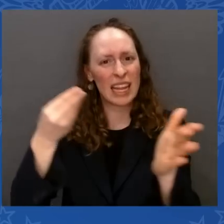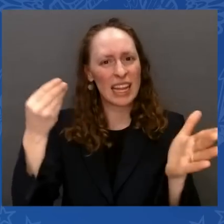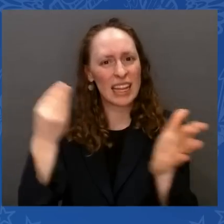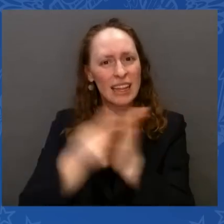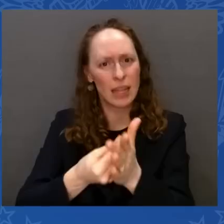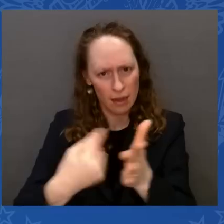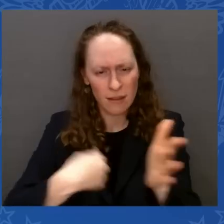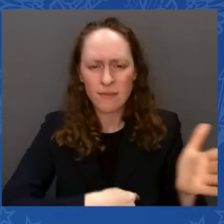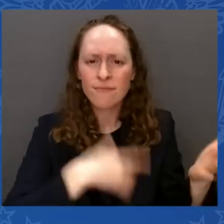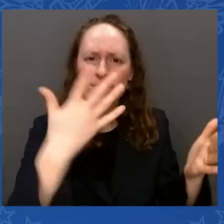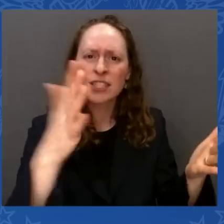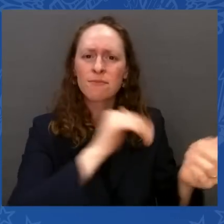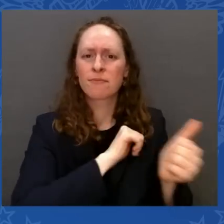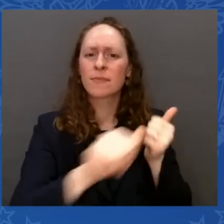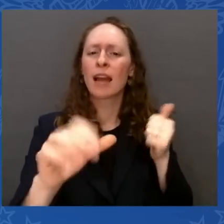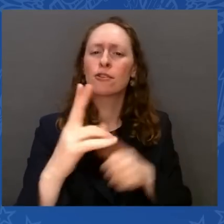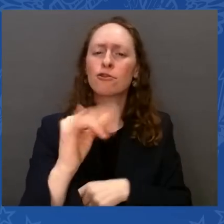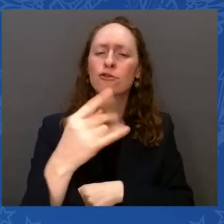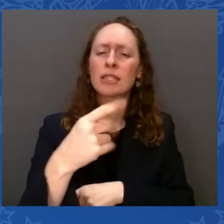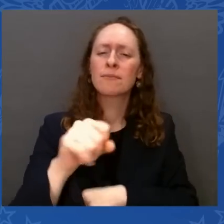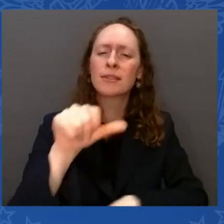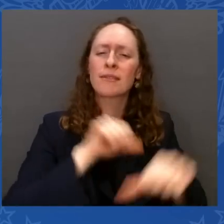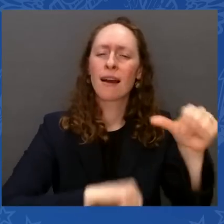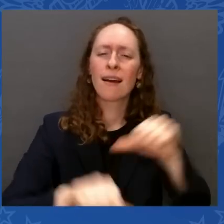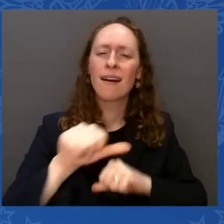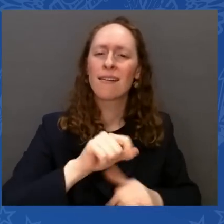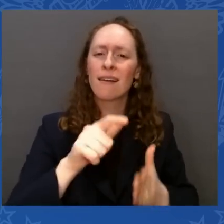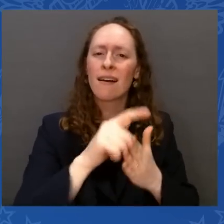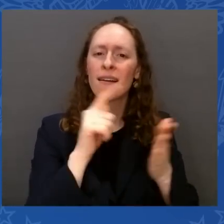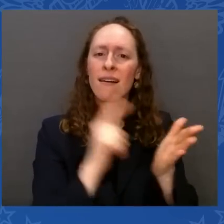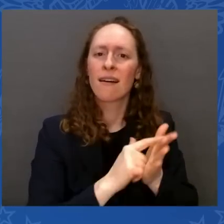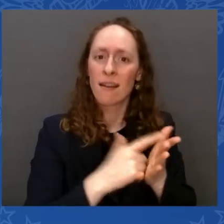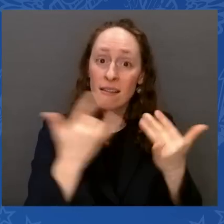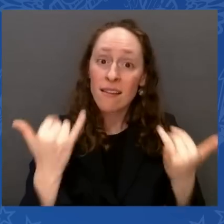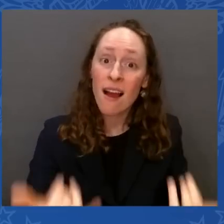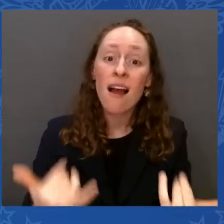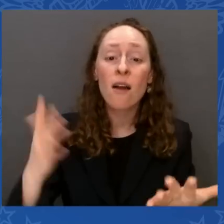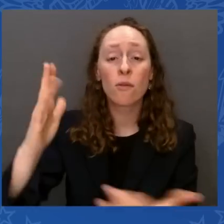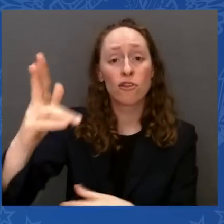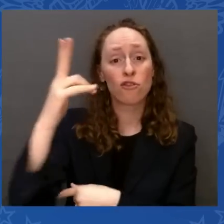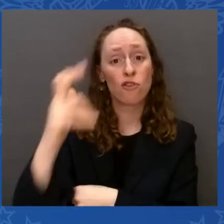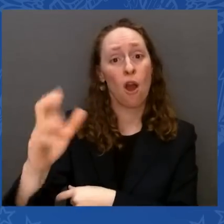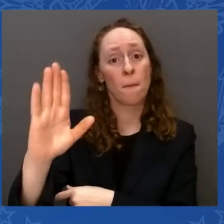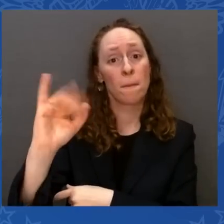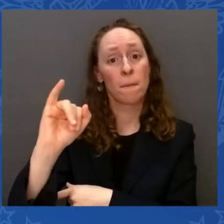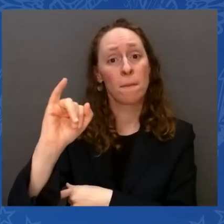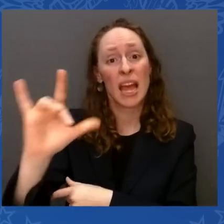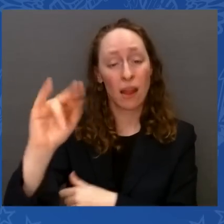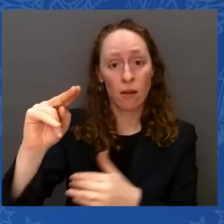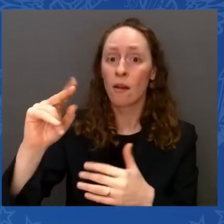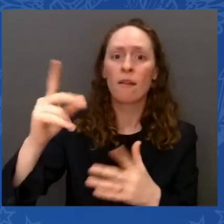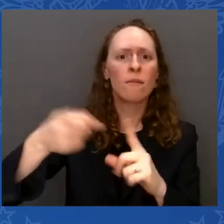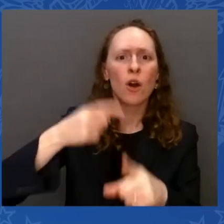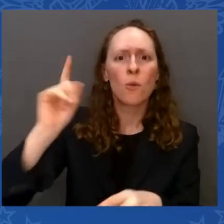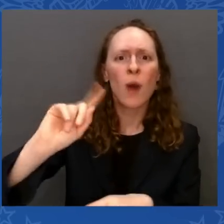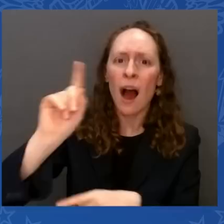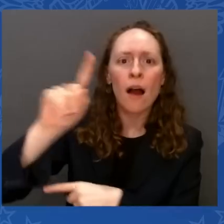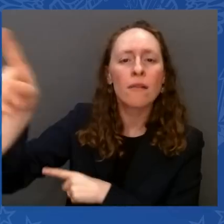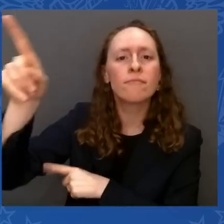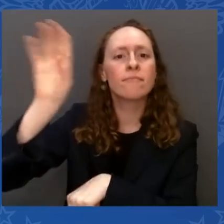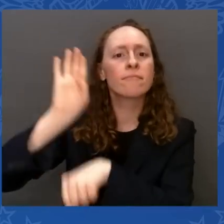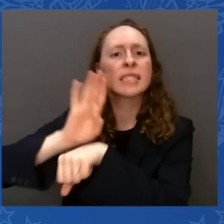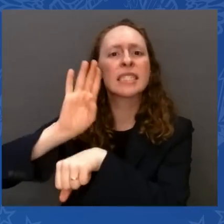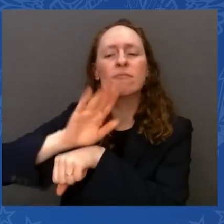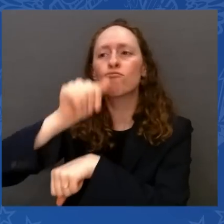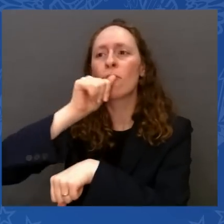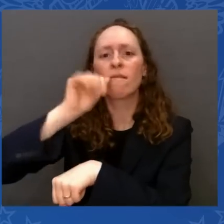led to a commitment over $300 billion in investments in manufacturing in the United States. You know, when the Korean company, S.I.